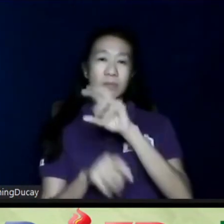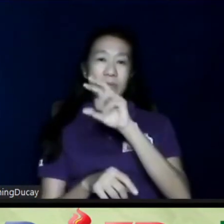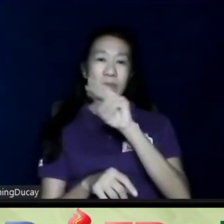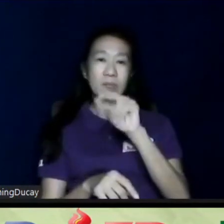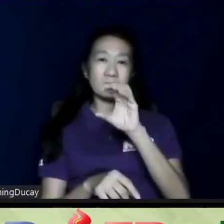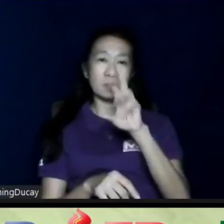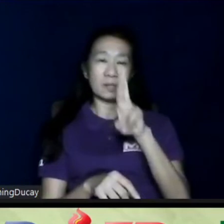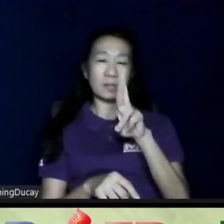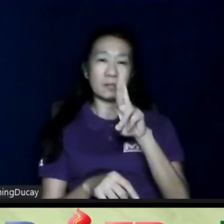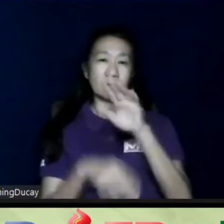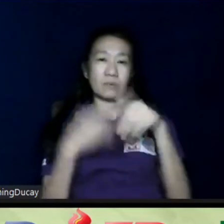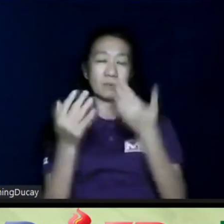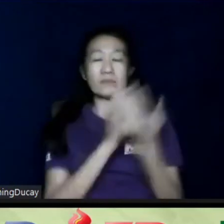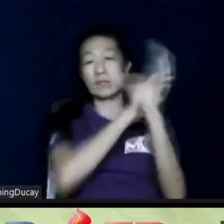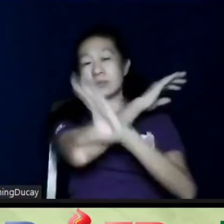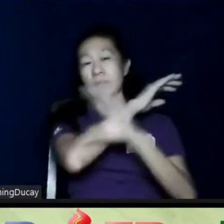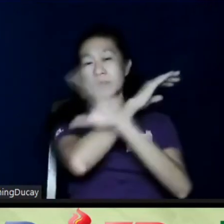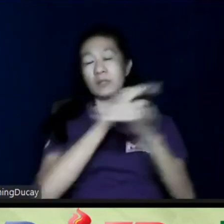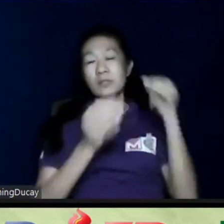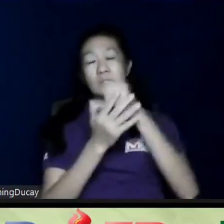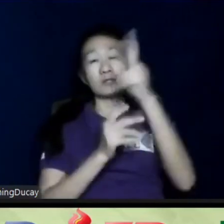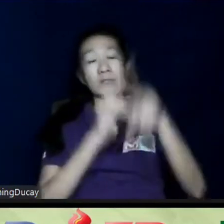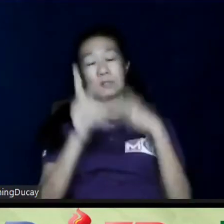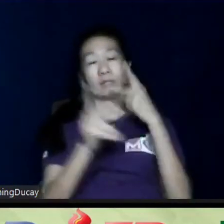over the country. and it is the kind of